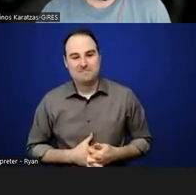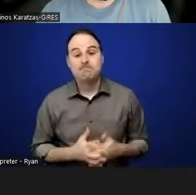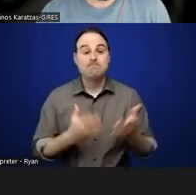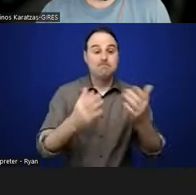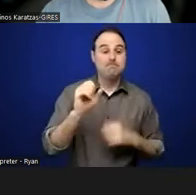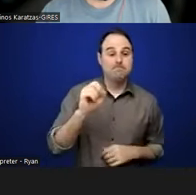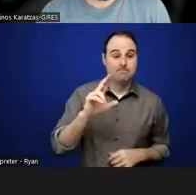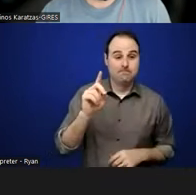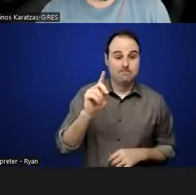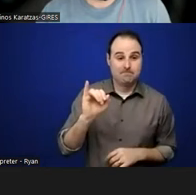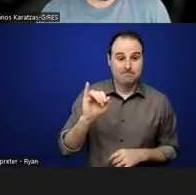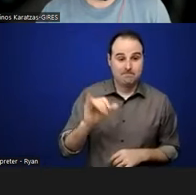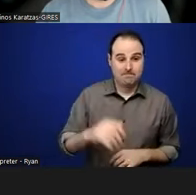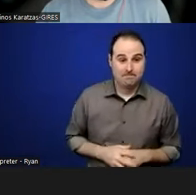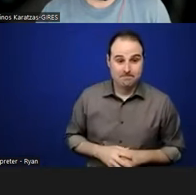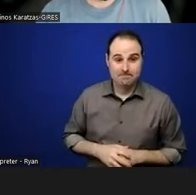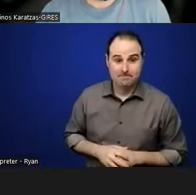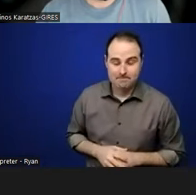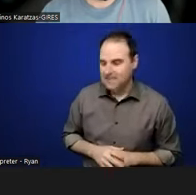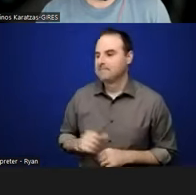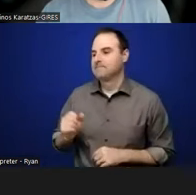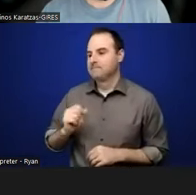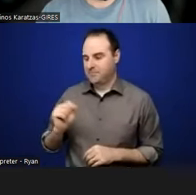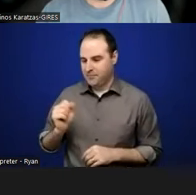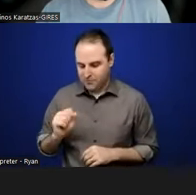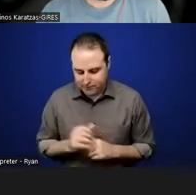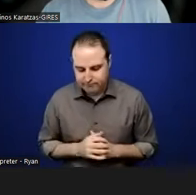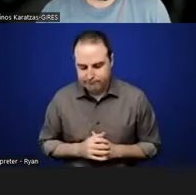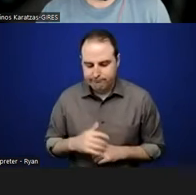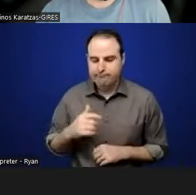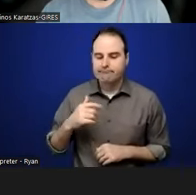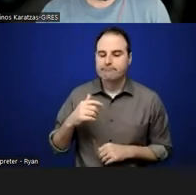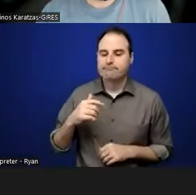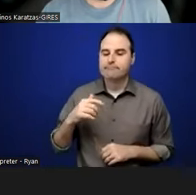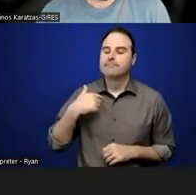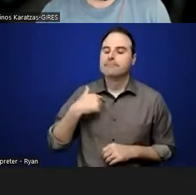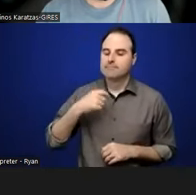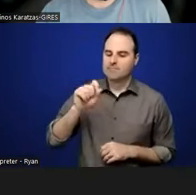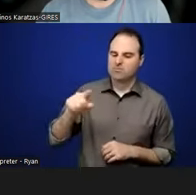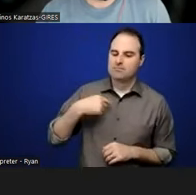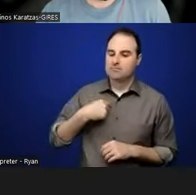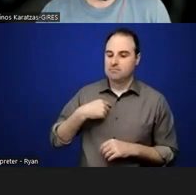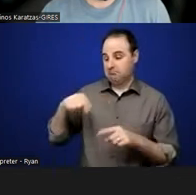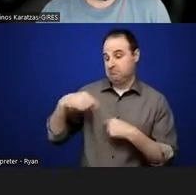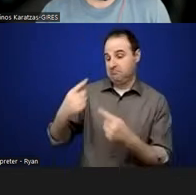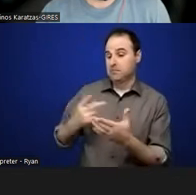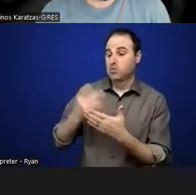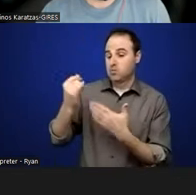Yes. I have a question on, I'm about seven months into my oral history project that I'm producing and